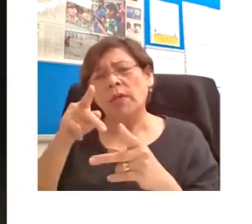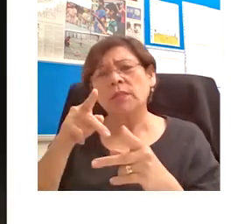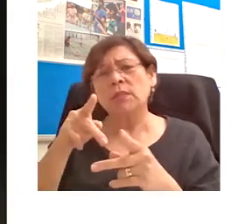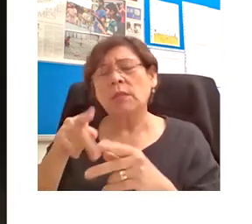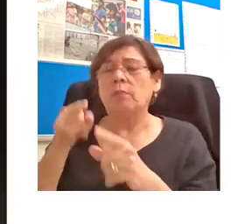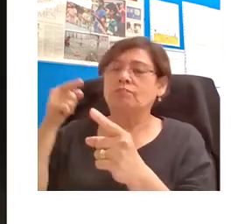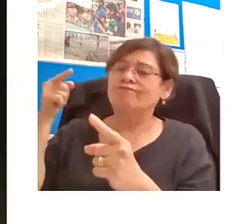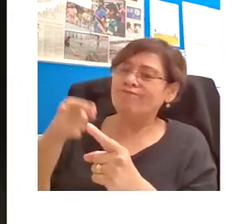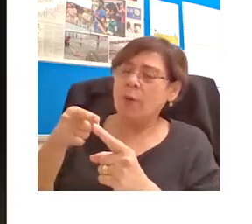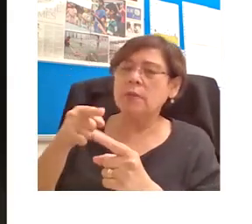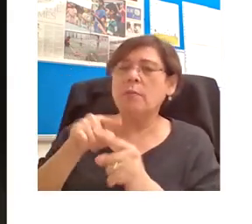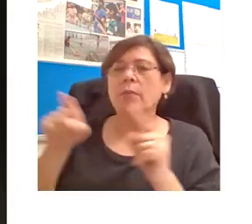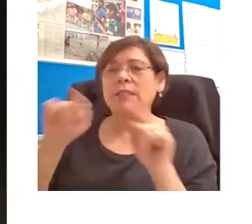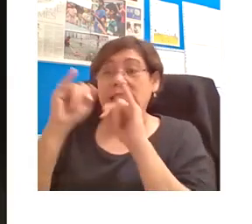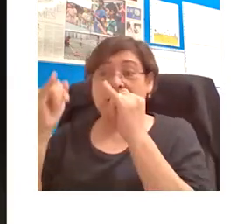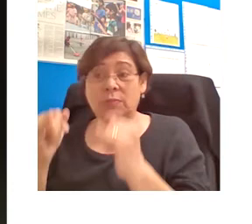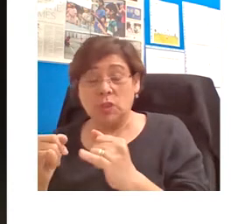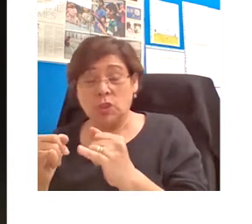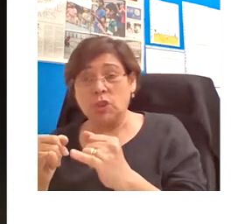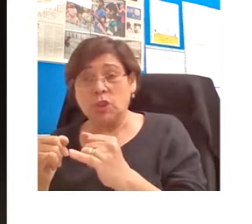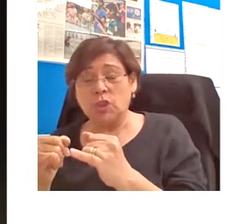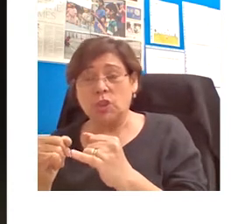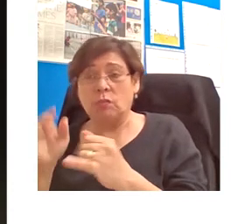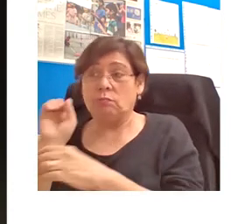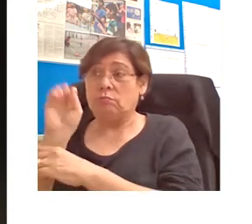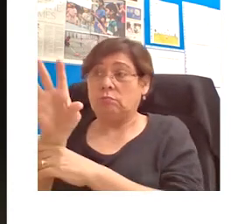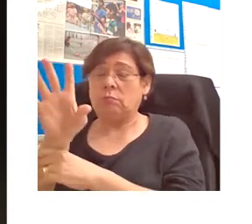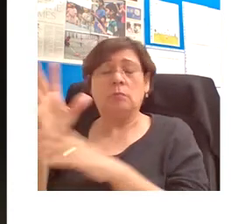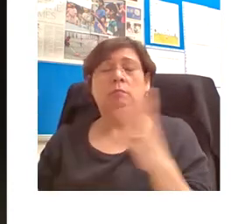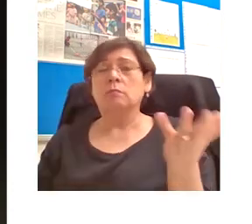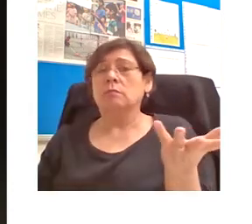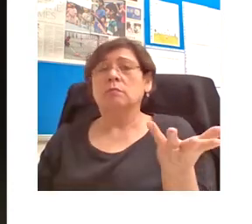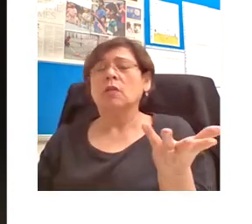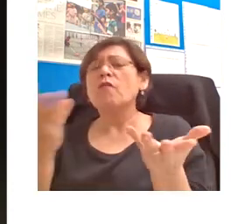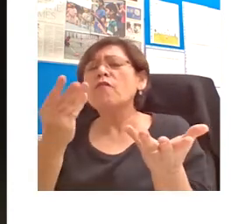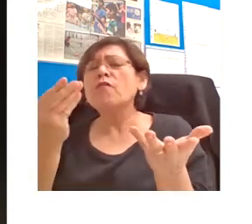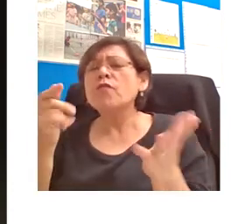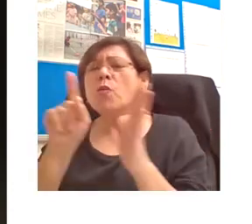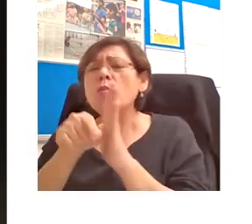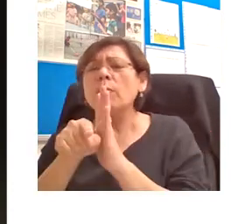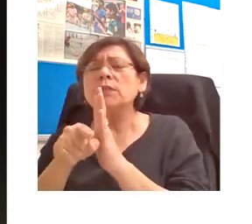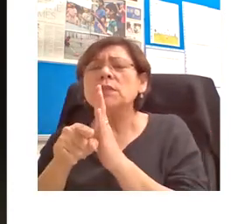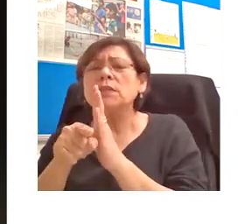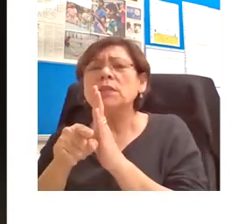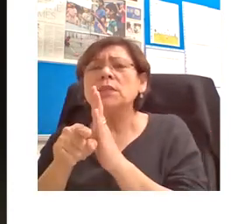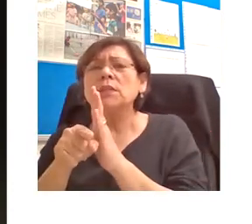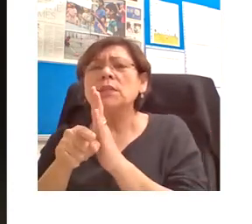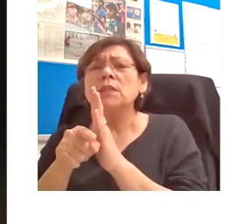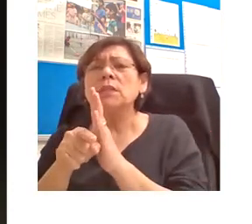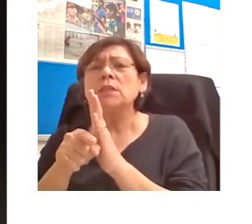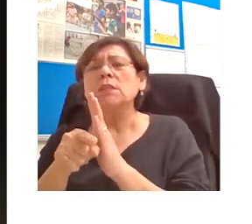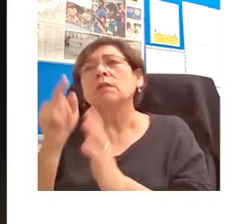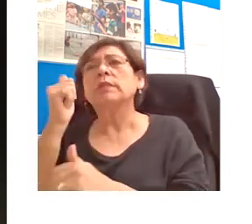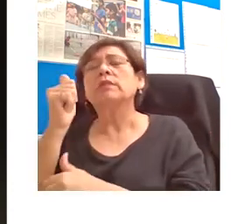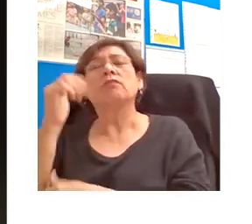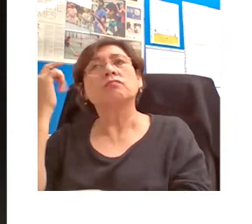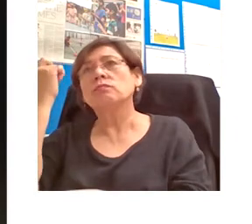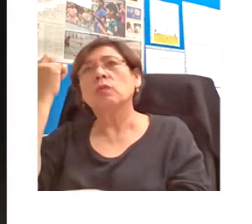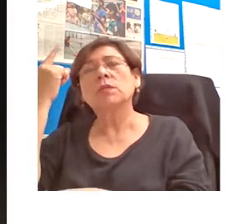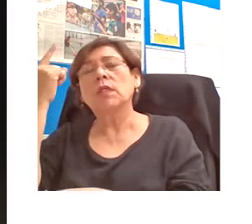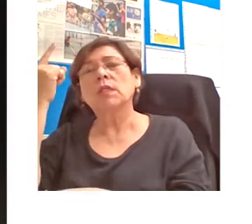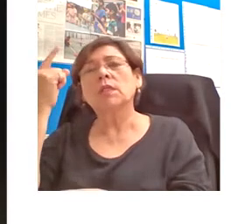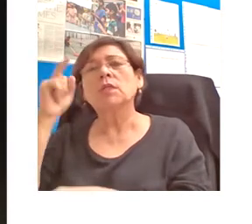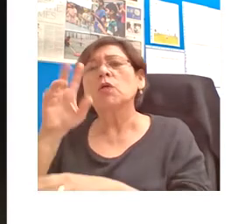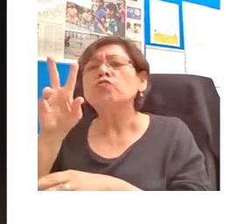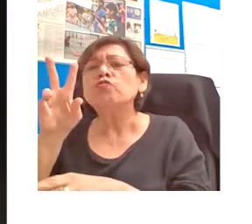beyond itself, but the image which is only projected on the, on the screen for a few moments during a lecture is self-contained. They lack